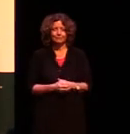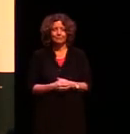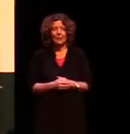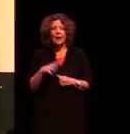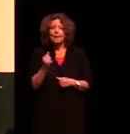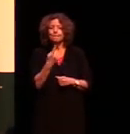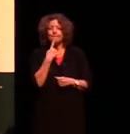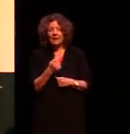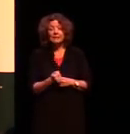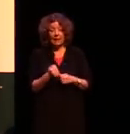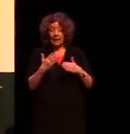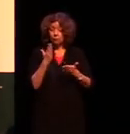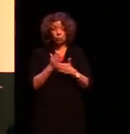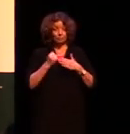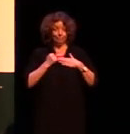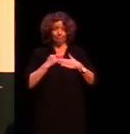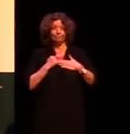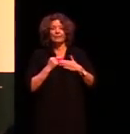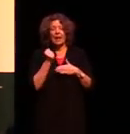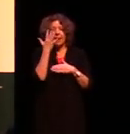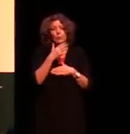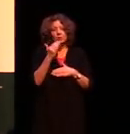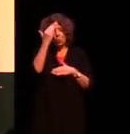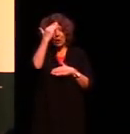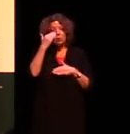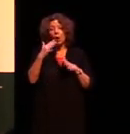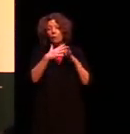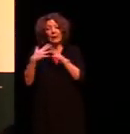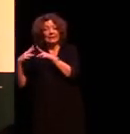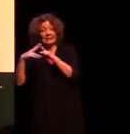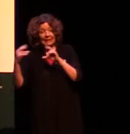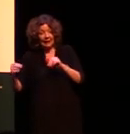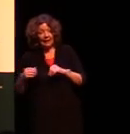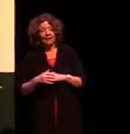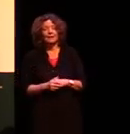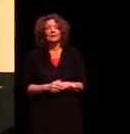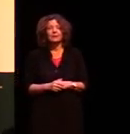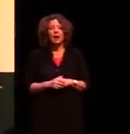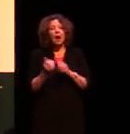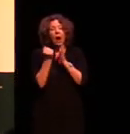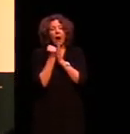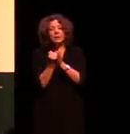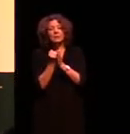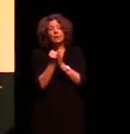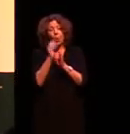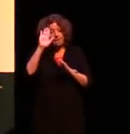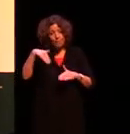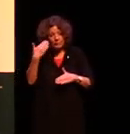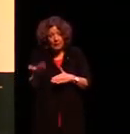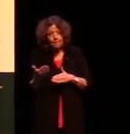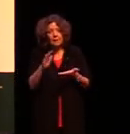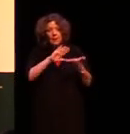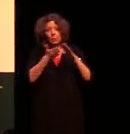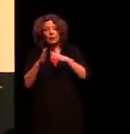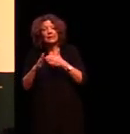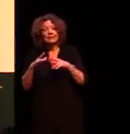And I must say, being an Aboriginal Elder of Western Sydney, I support Muslim communities within